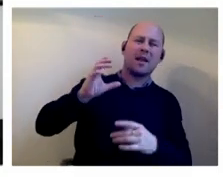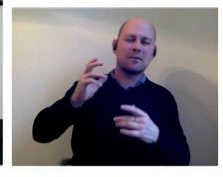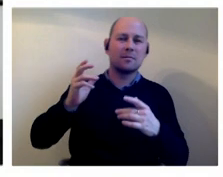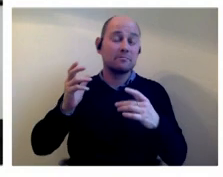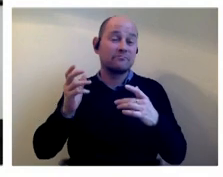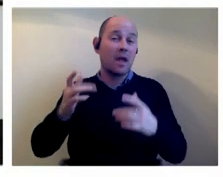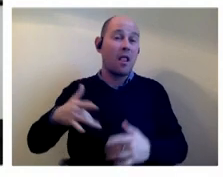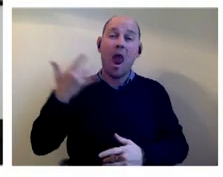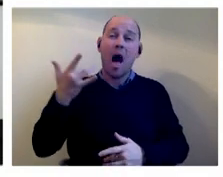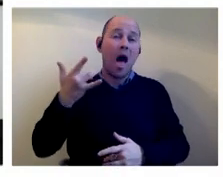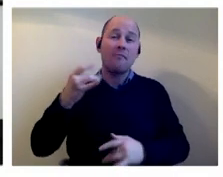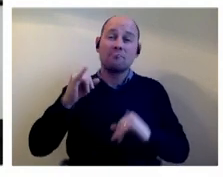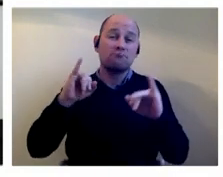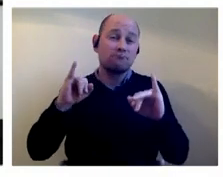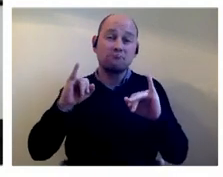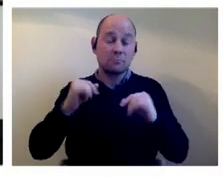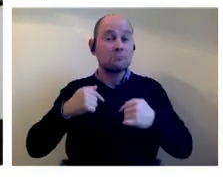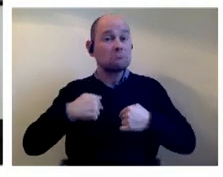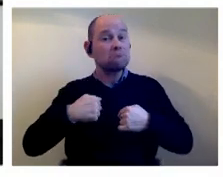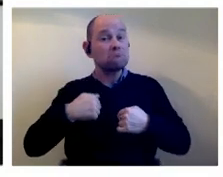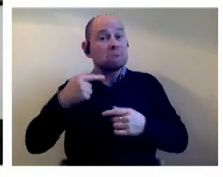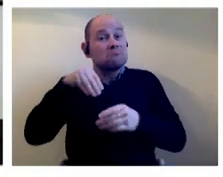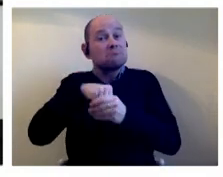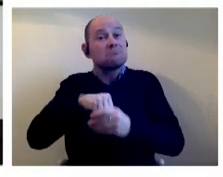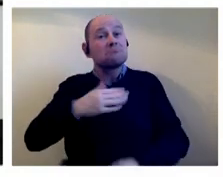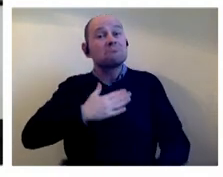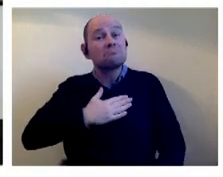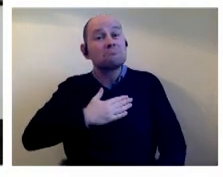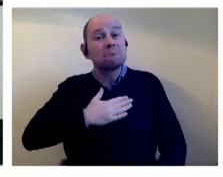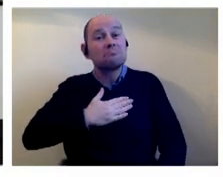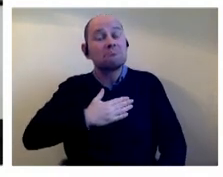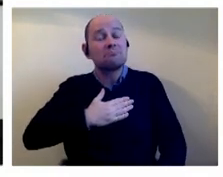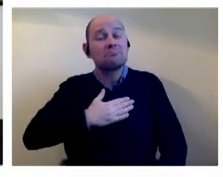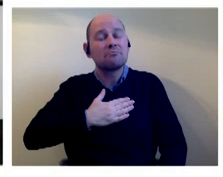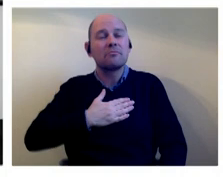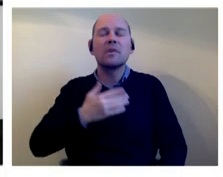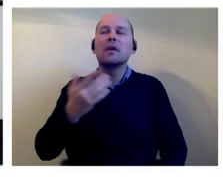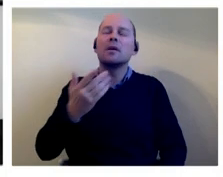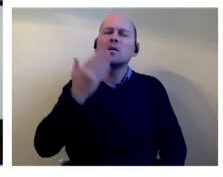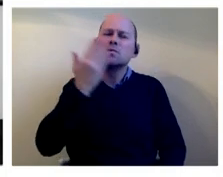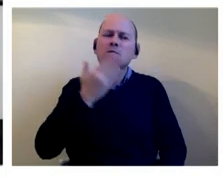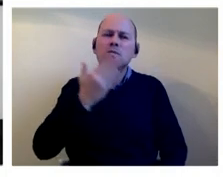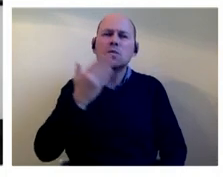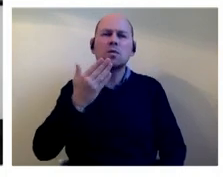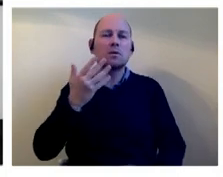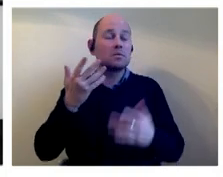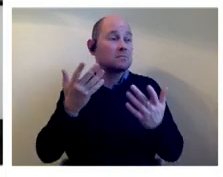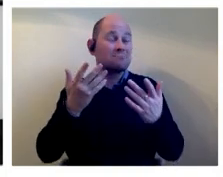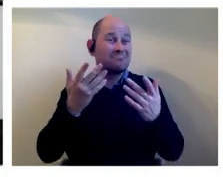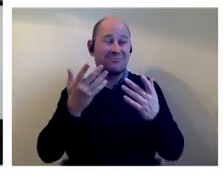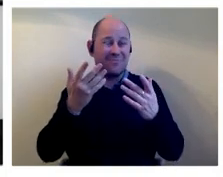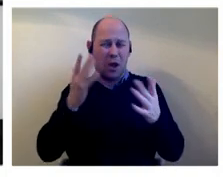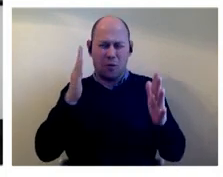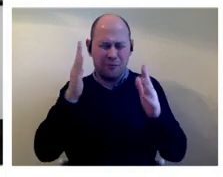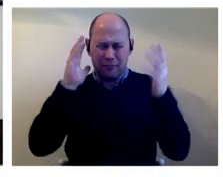lives made miserable and i should know i was one of those kids schools had confused or non-existent policies around